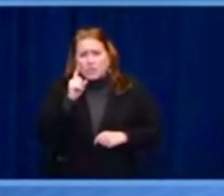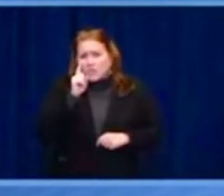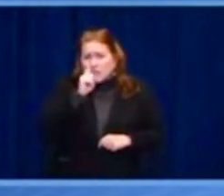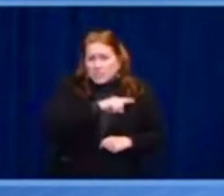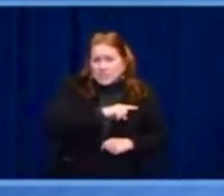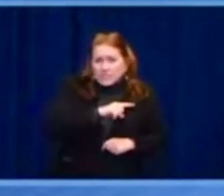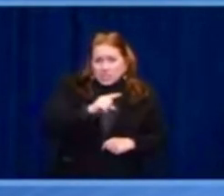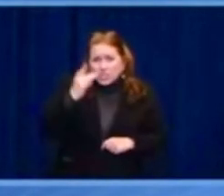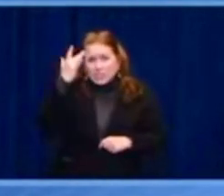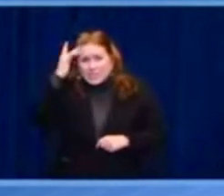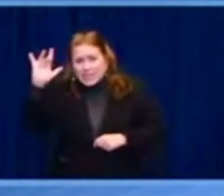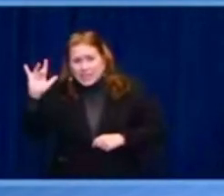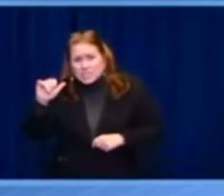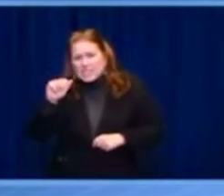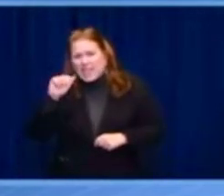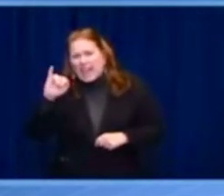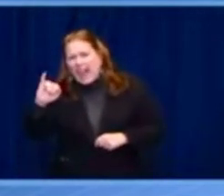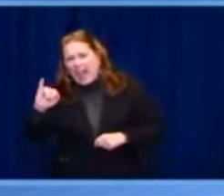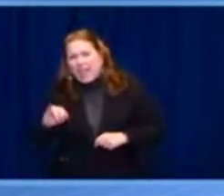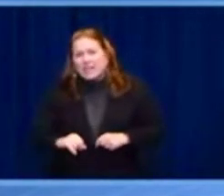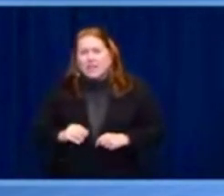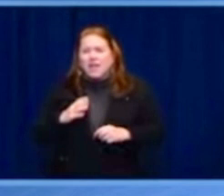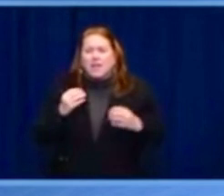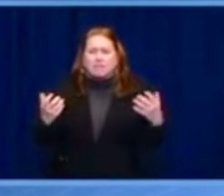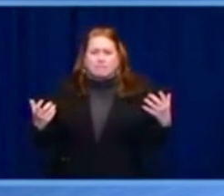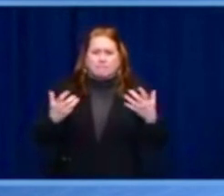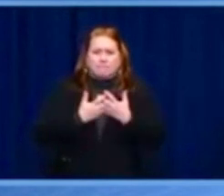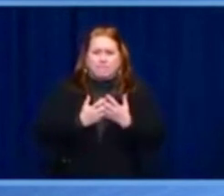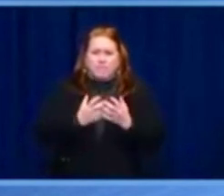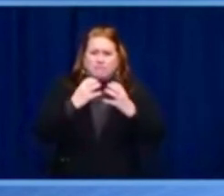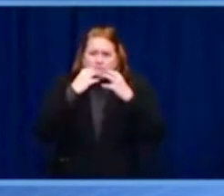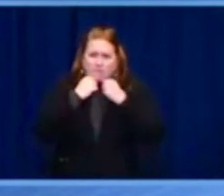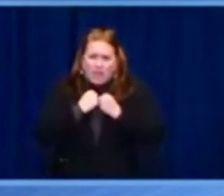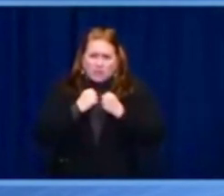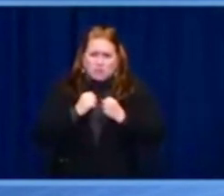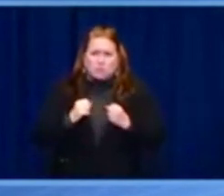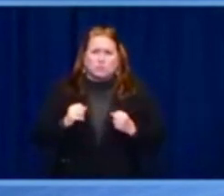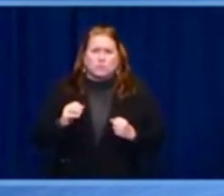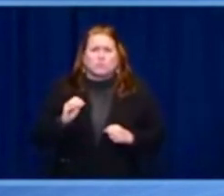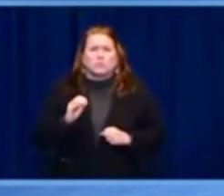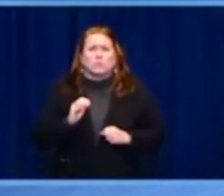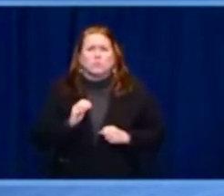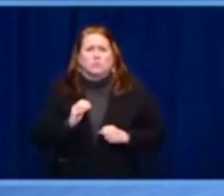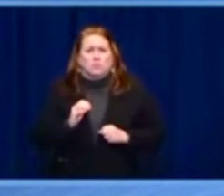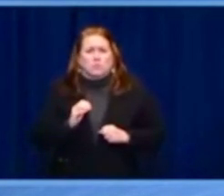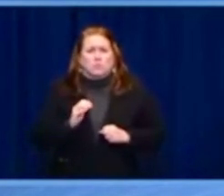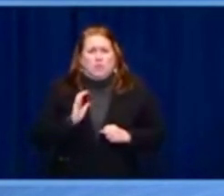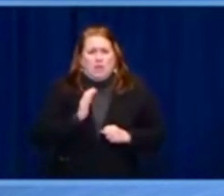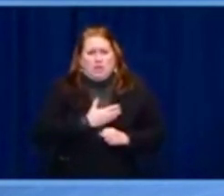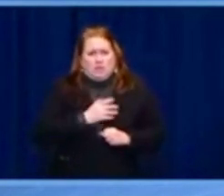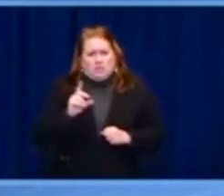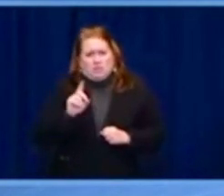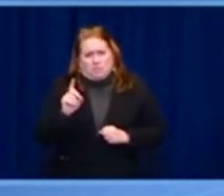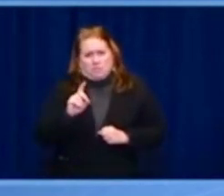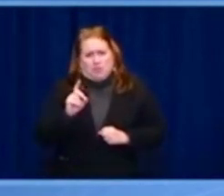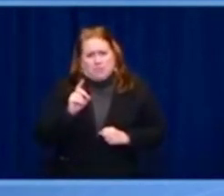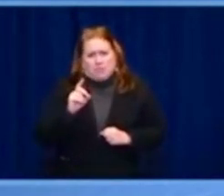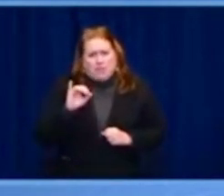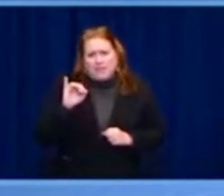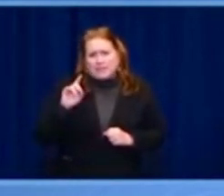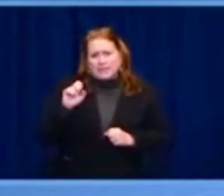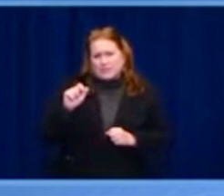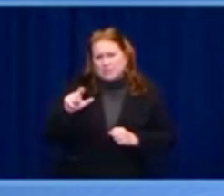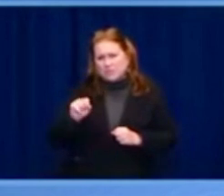Governments from around the globe, representatives of civil society and business, democratic activists and trade unionists,